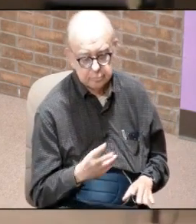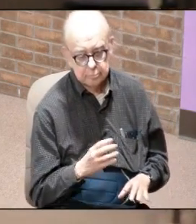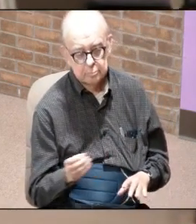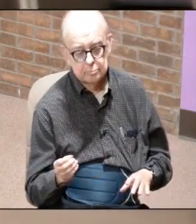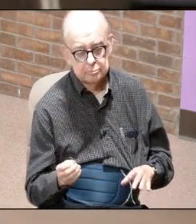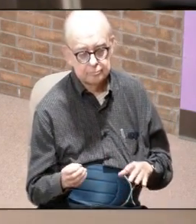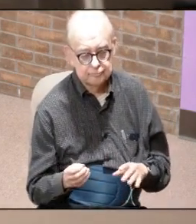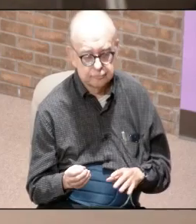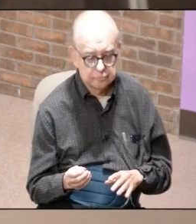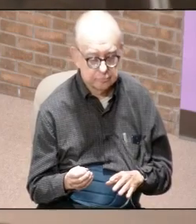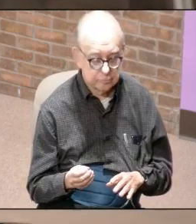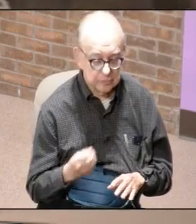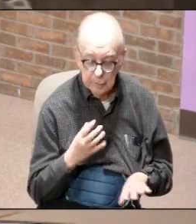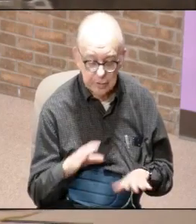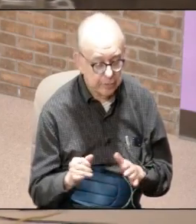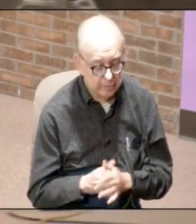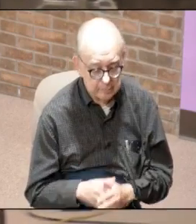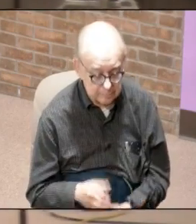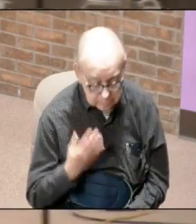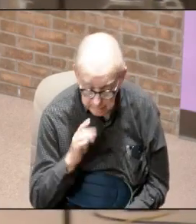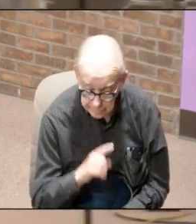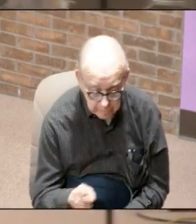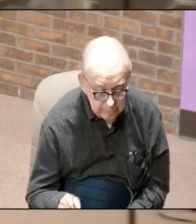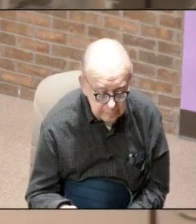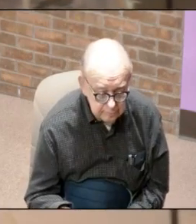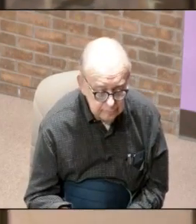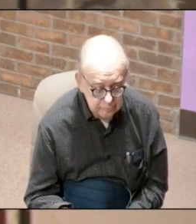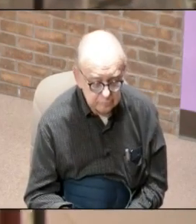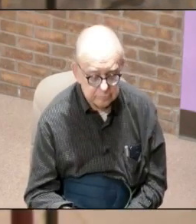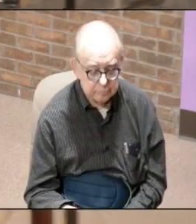and we just do it I don't know about y'all